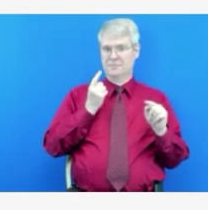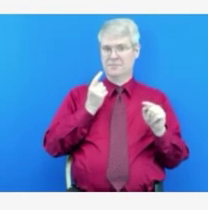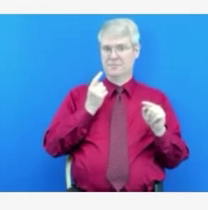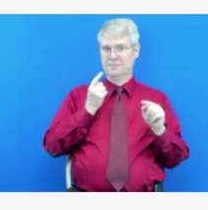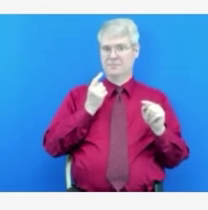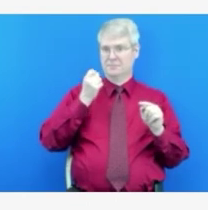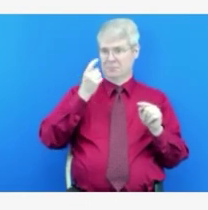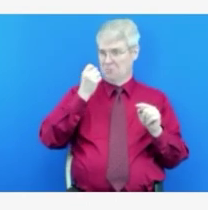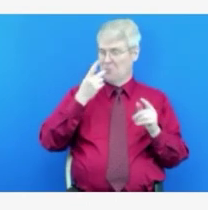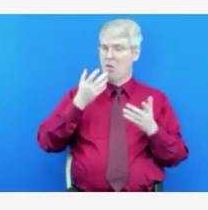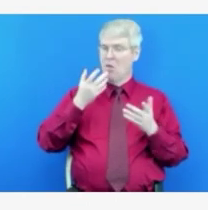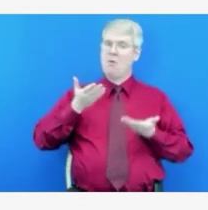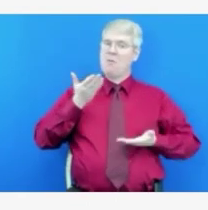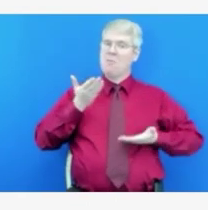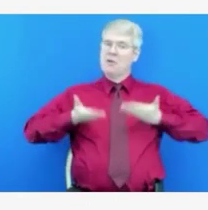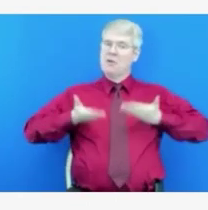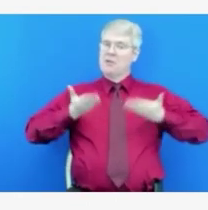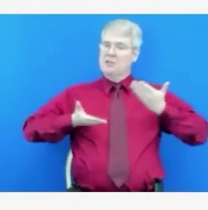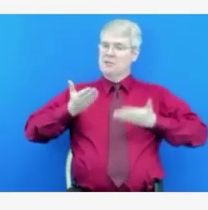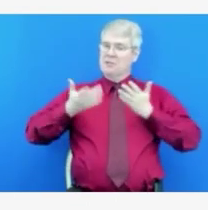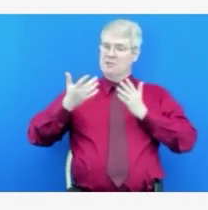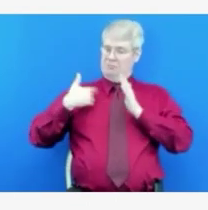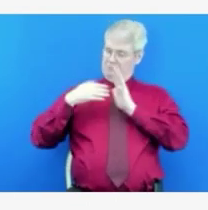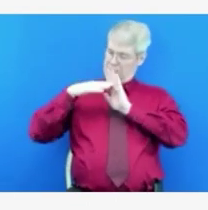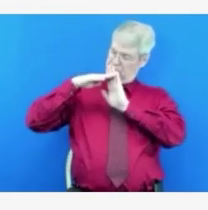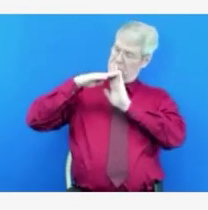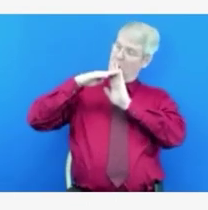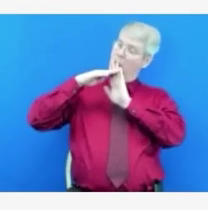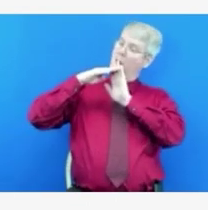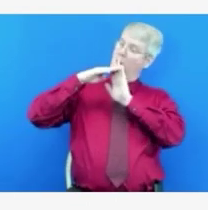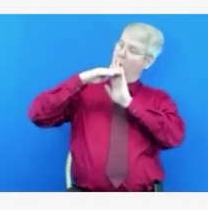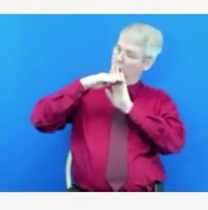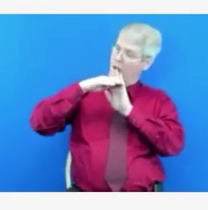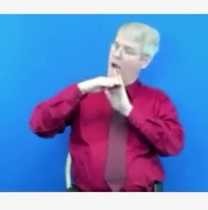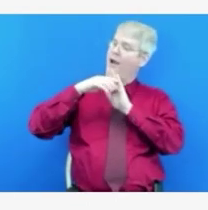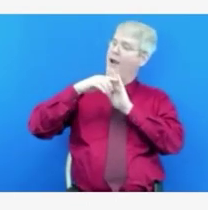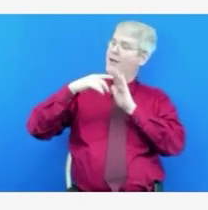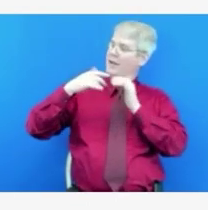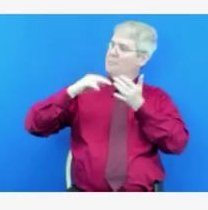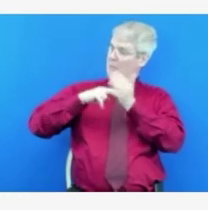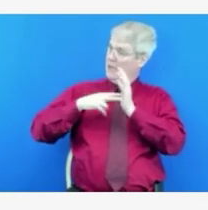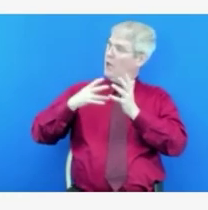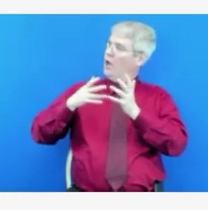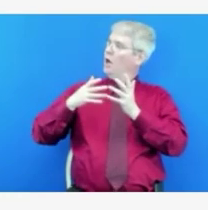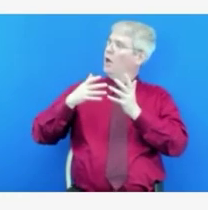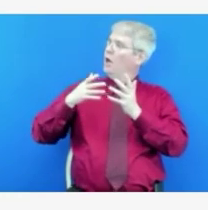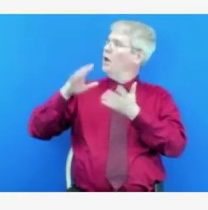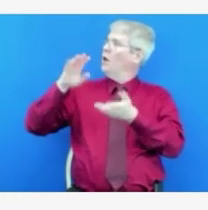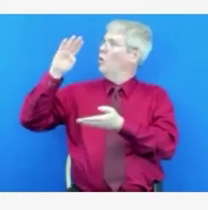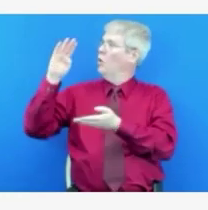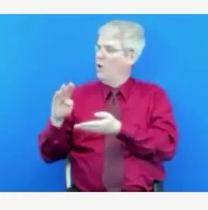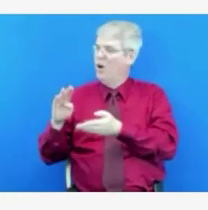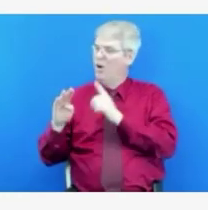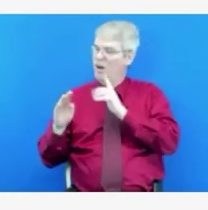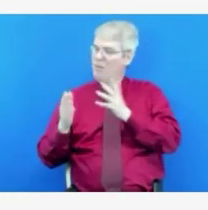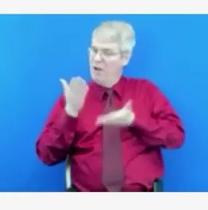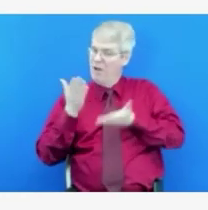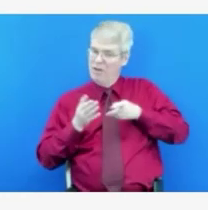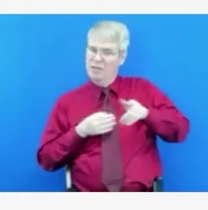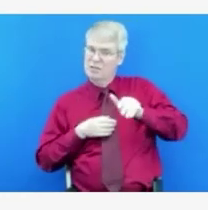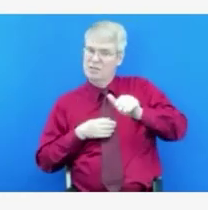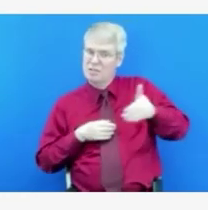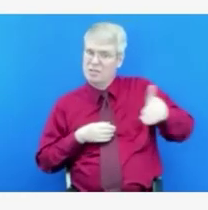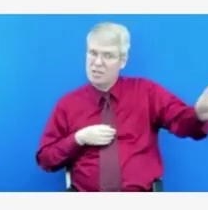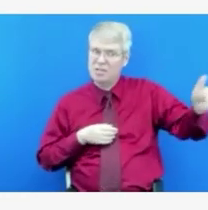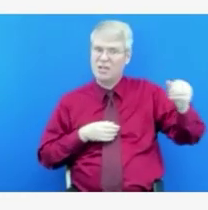to Elke to kind of facilitate the rest of that question. Well, Kathy, you're totally okay to